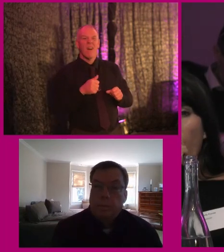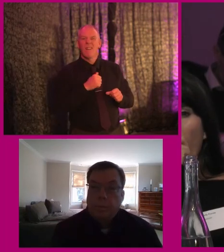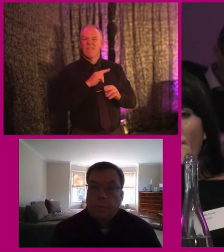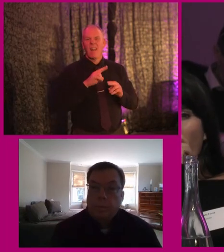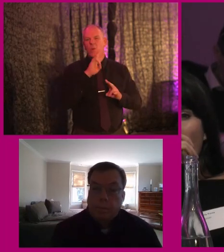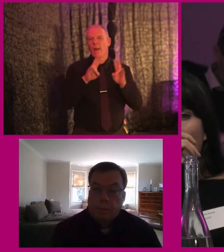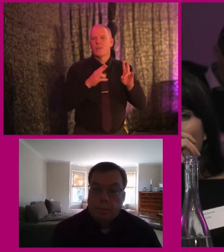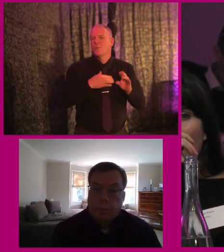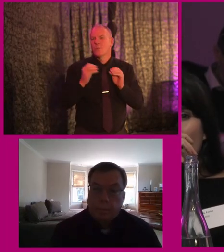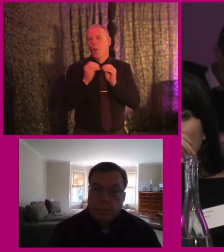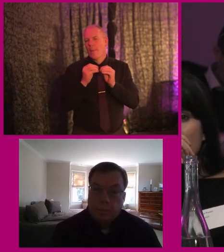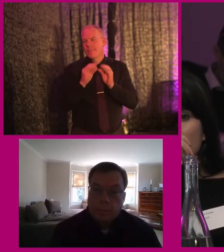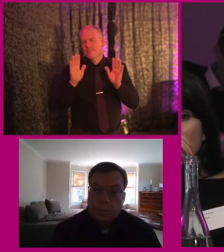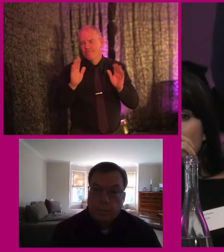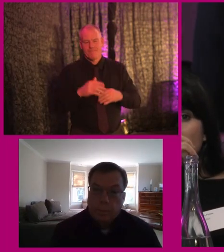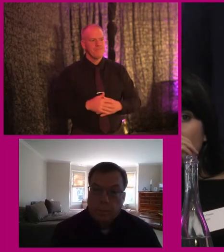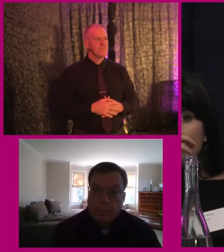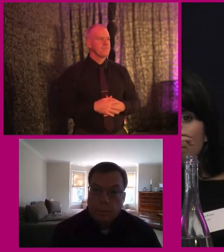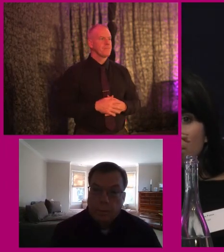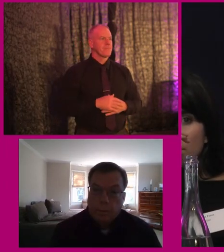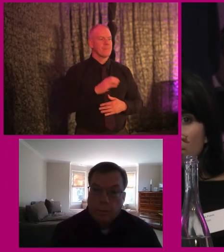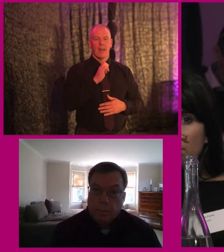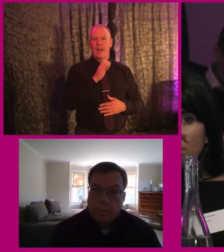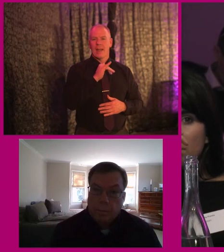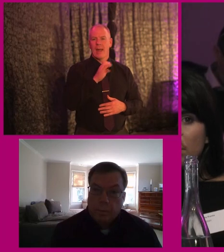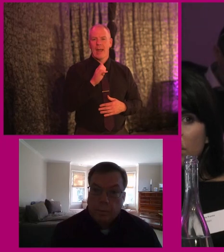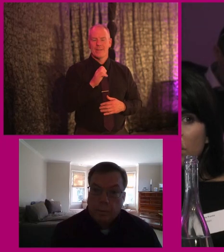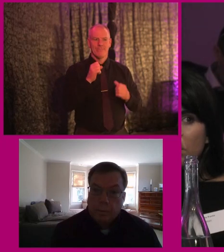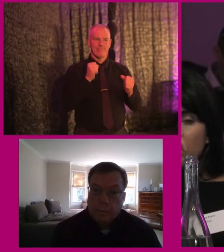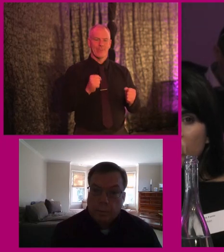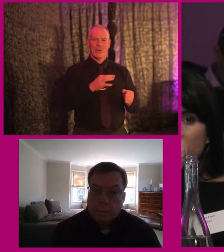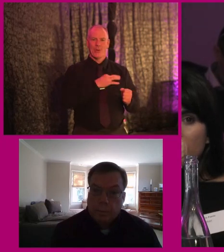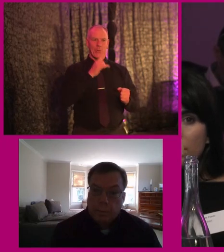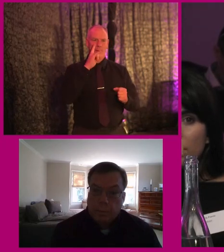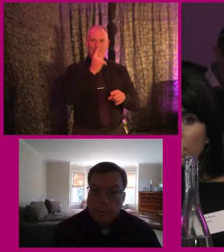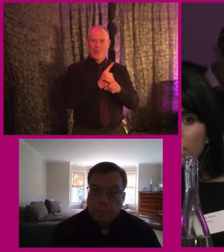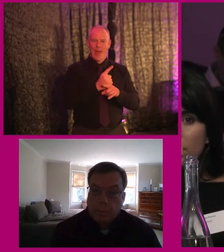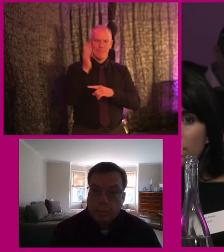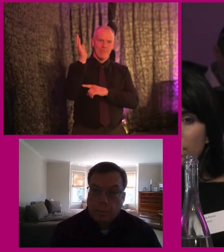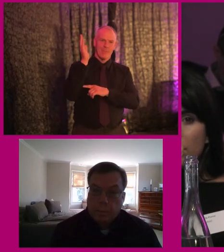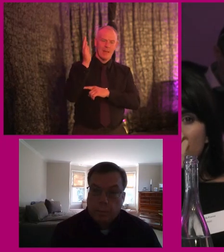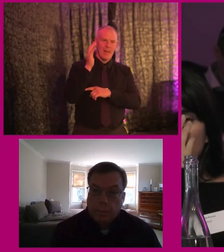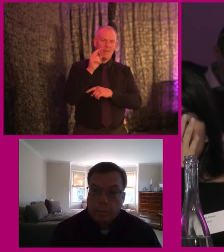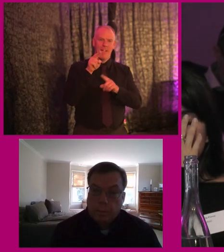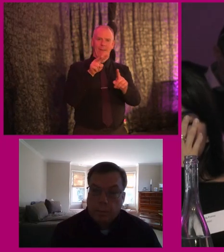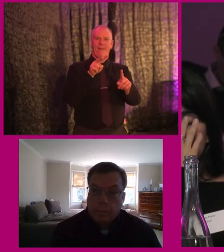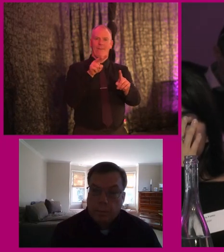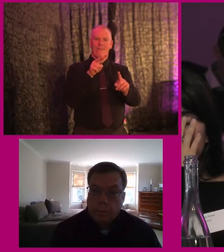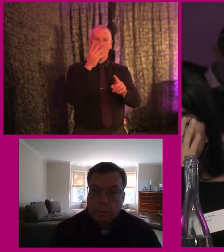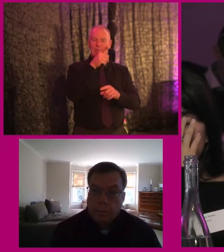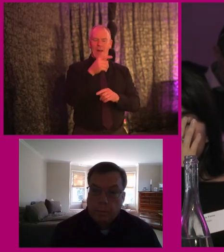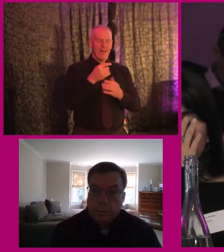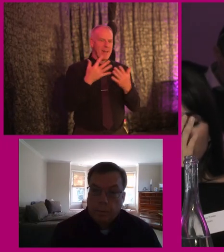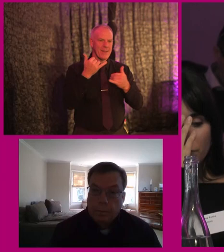more a comment. Um, Elaine, it was really good to hear you, your, your, your presentation. And, uh, I've, I've admired you for many, many years